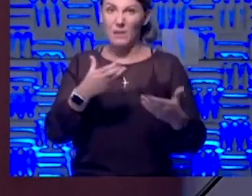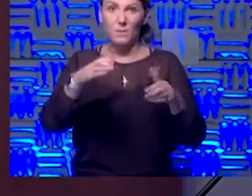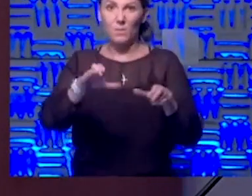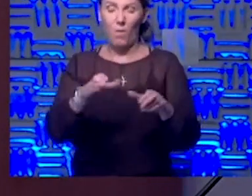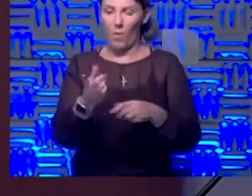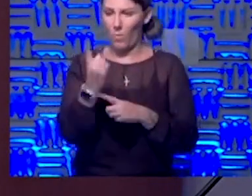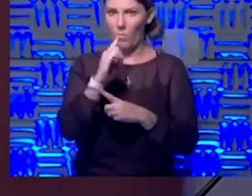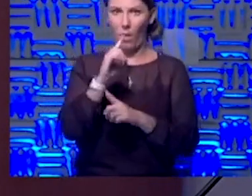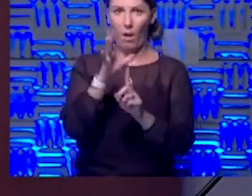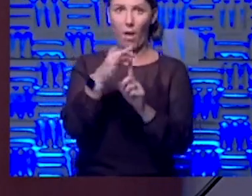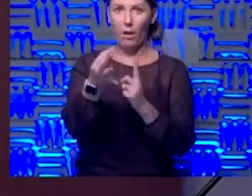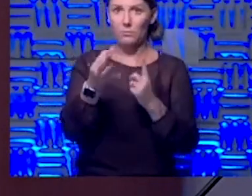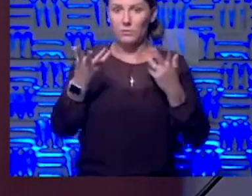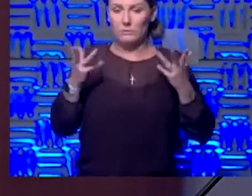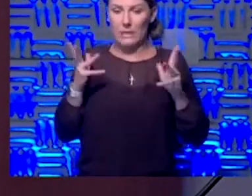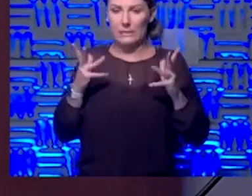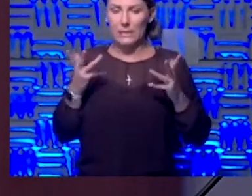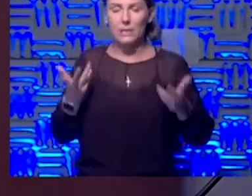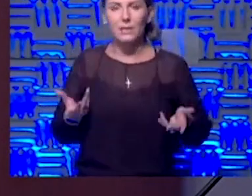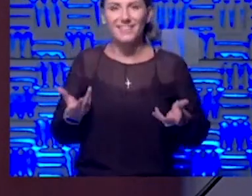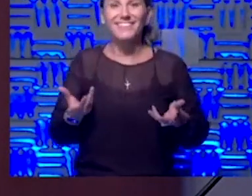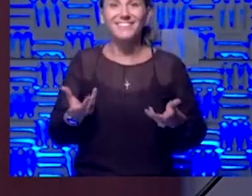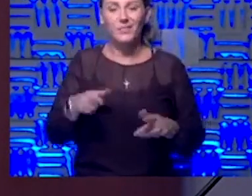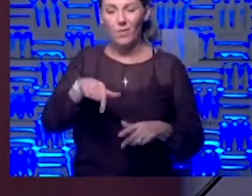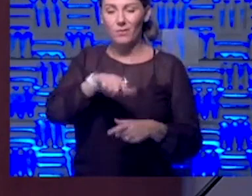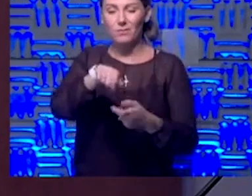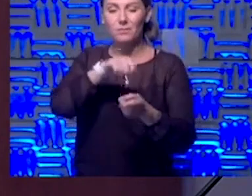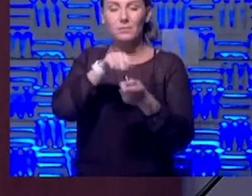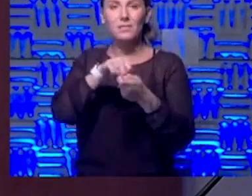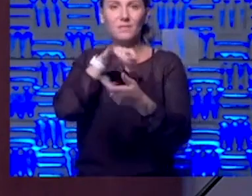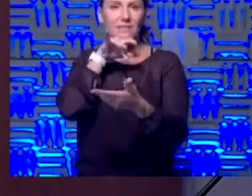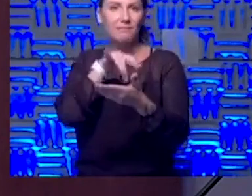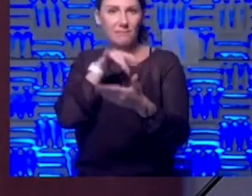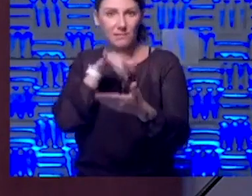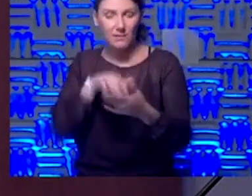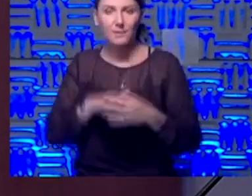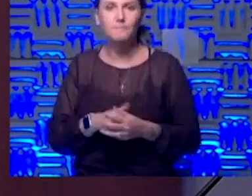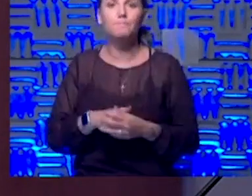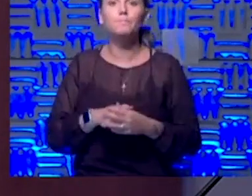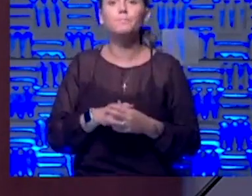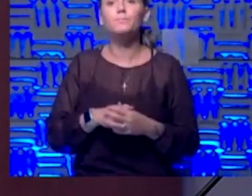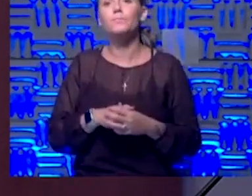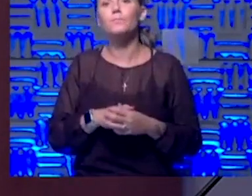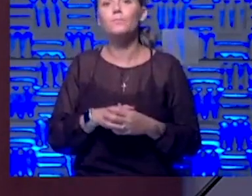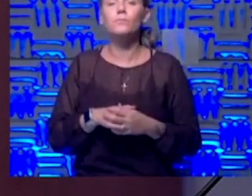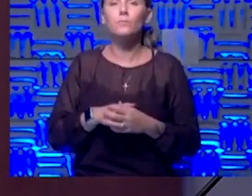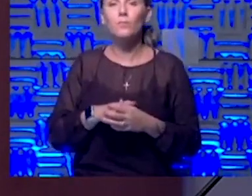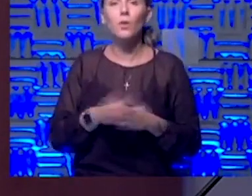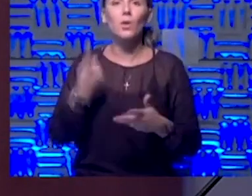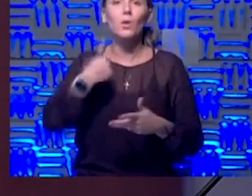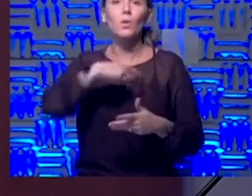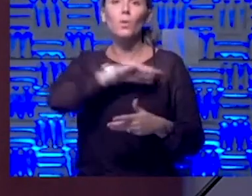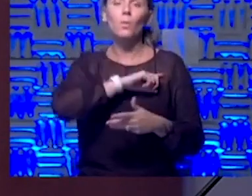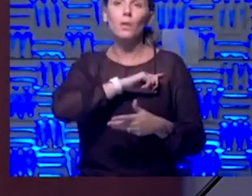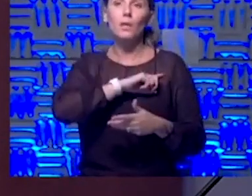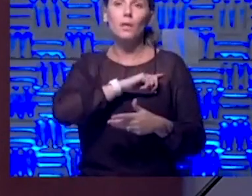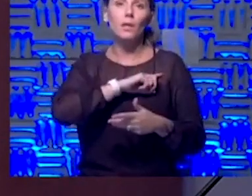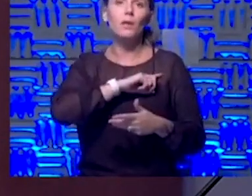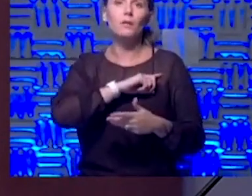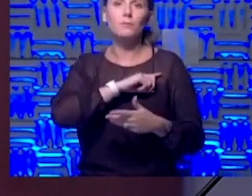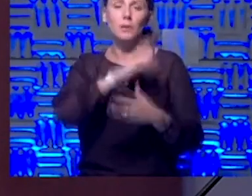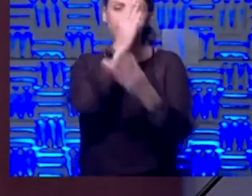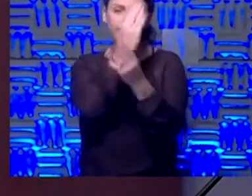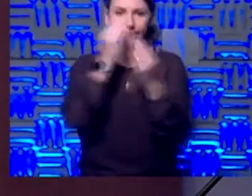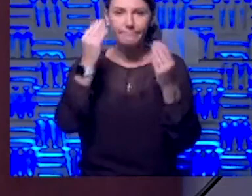one choice. And so in this particular study, you know, we are telling our